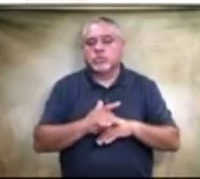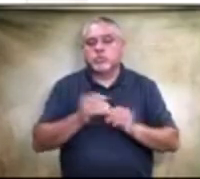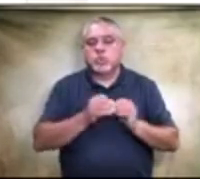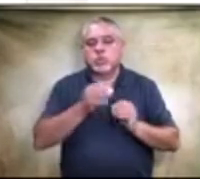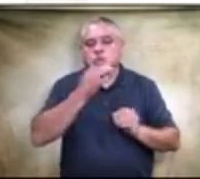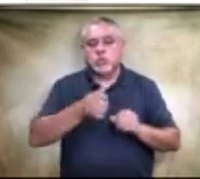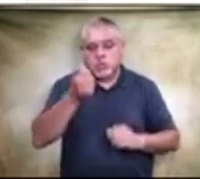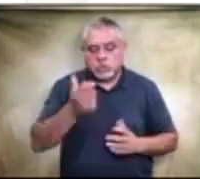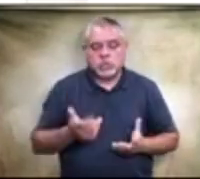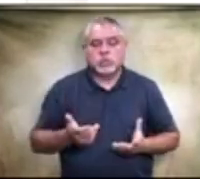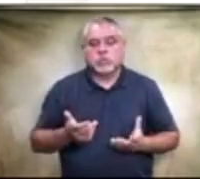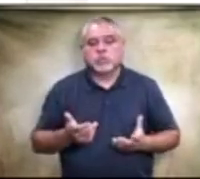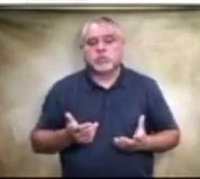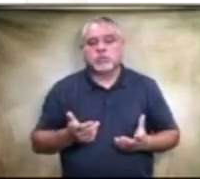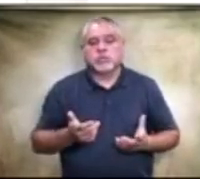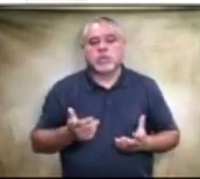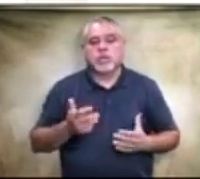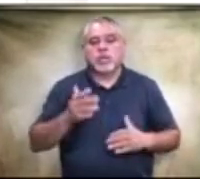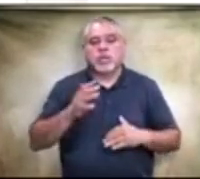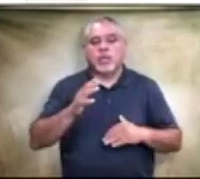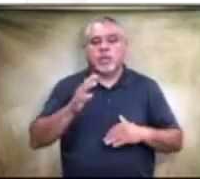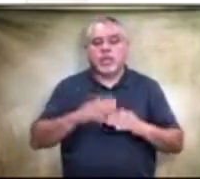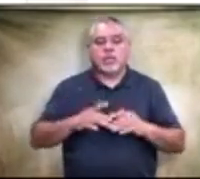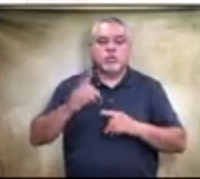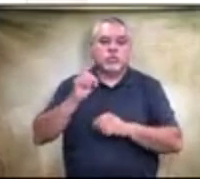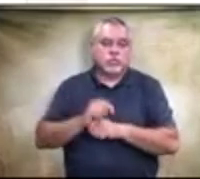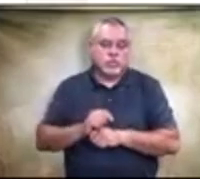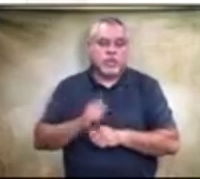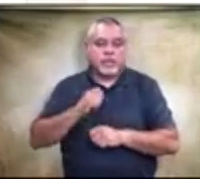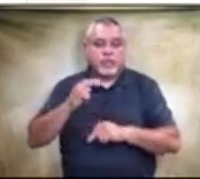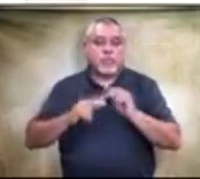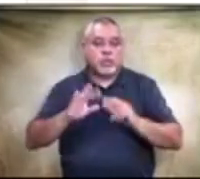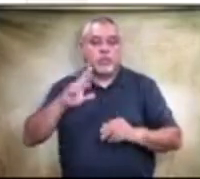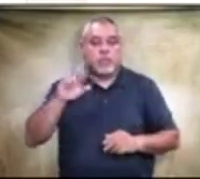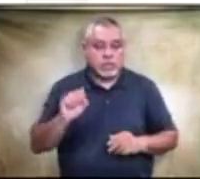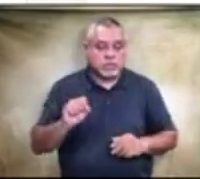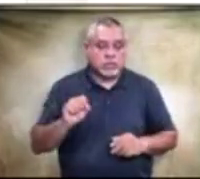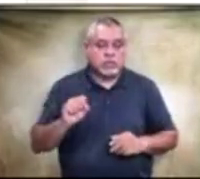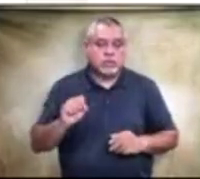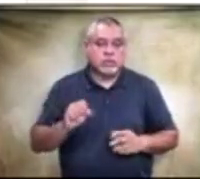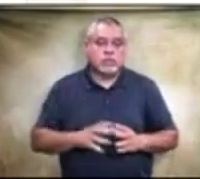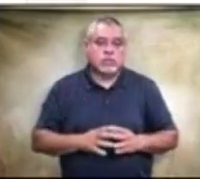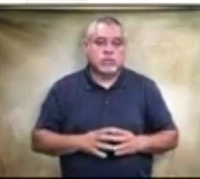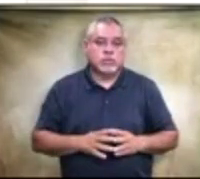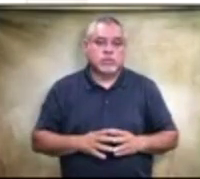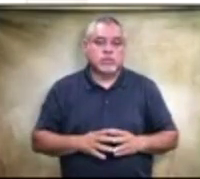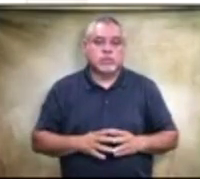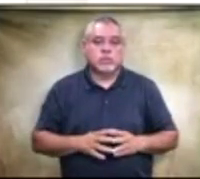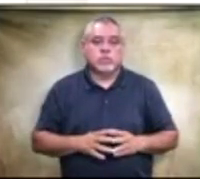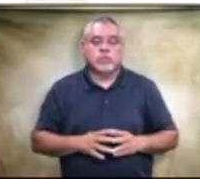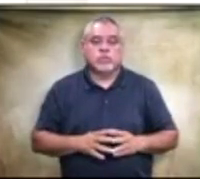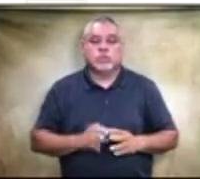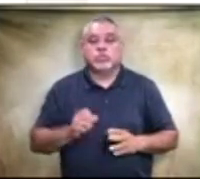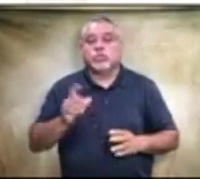uh traditionally where we would have to build the bus um so the total